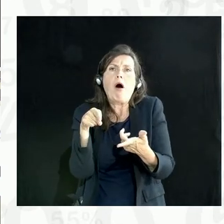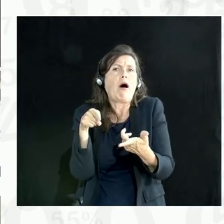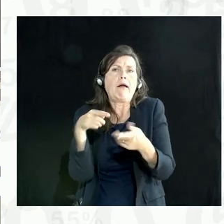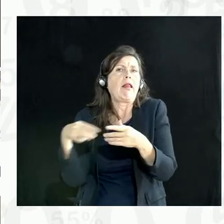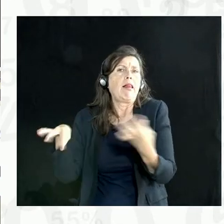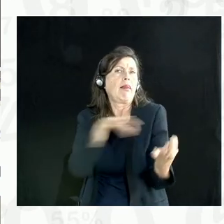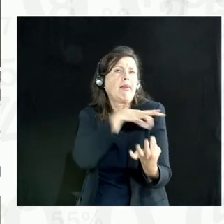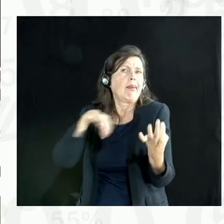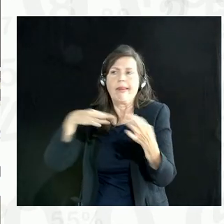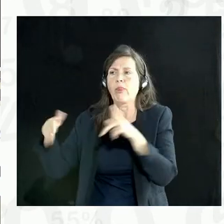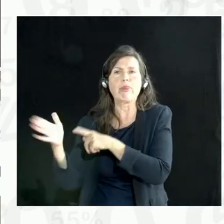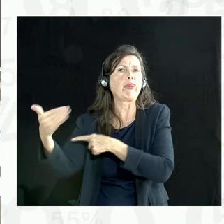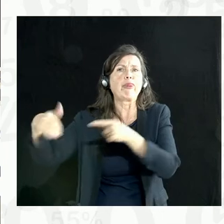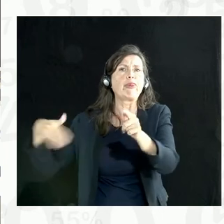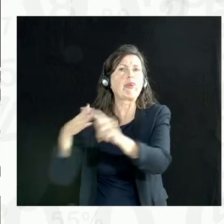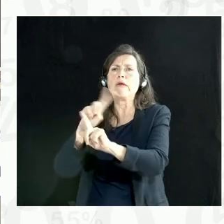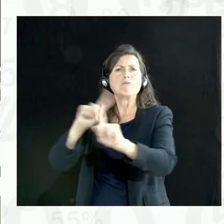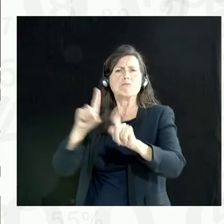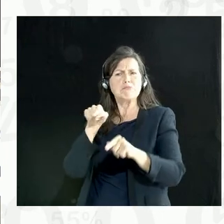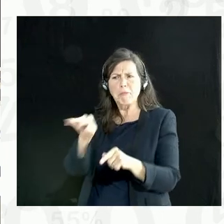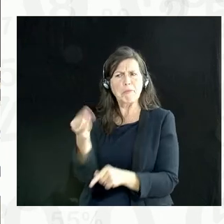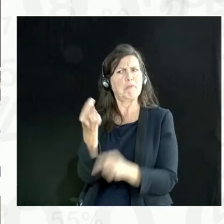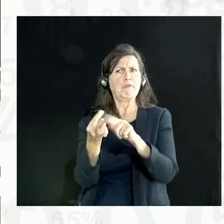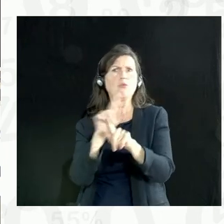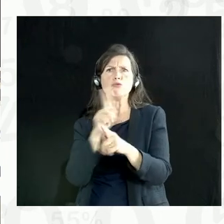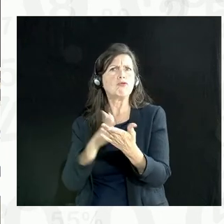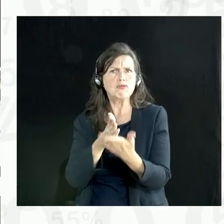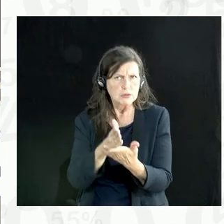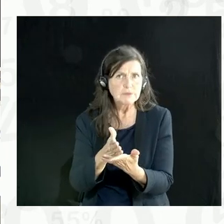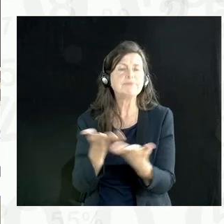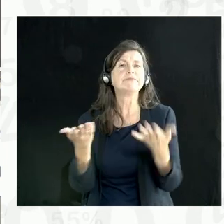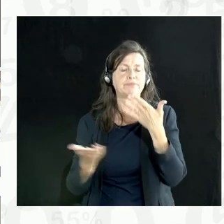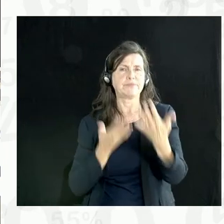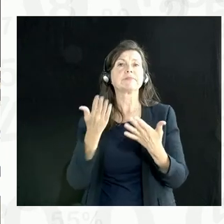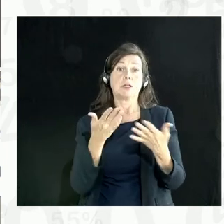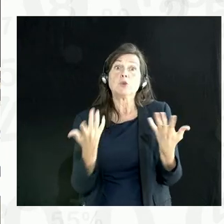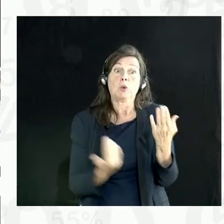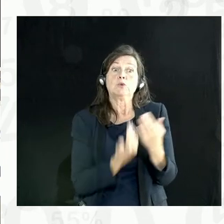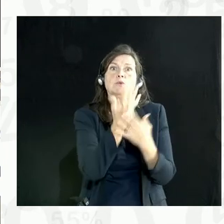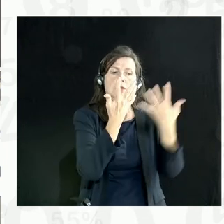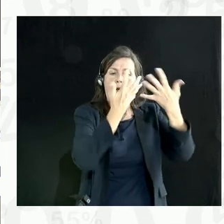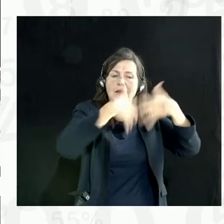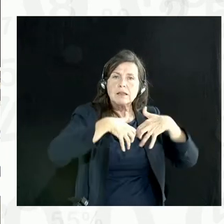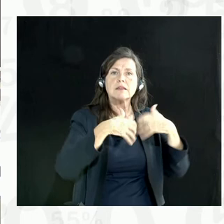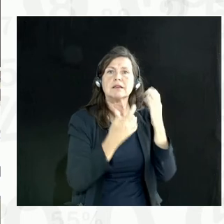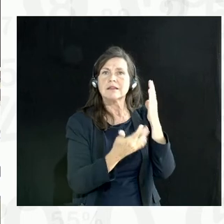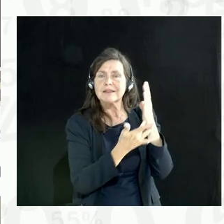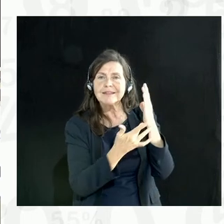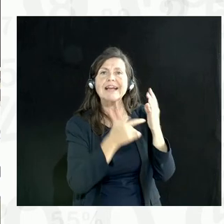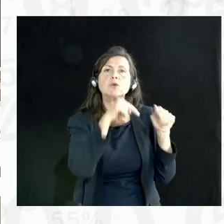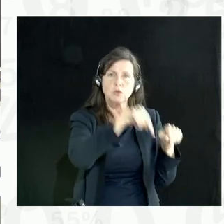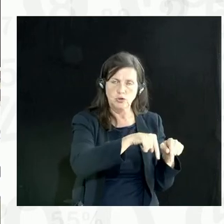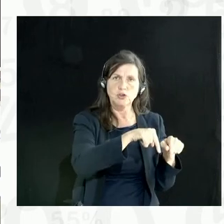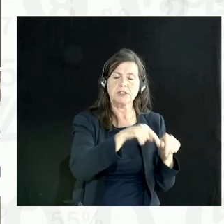I guess something that comes up for me with these new technologies is, though, this question of inclusion and